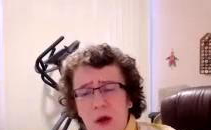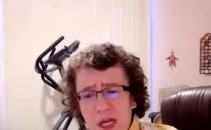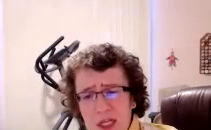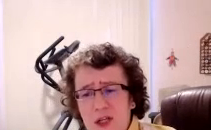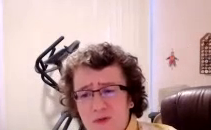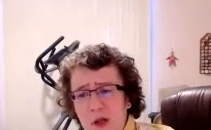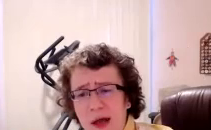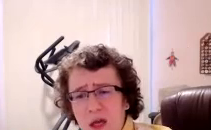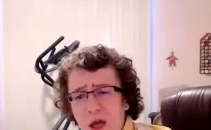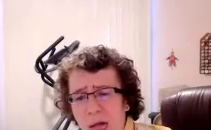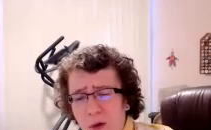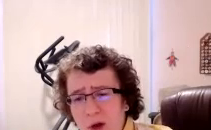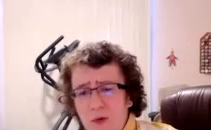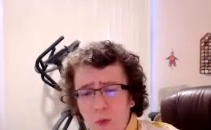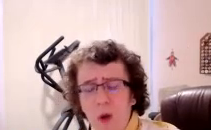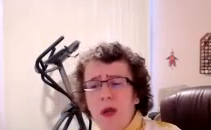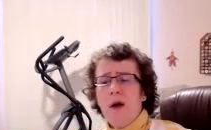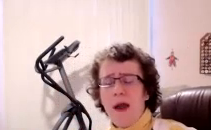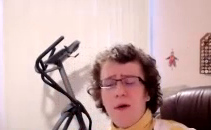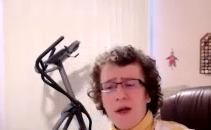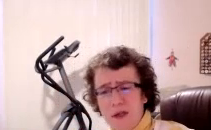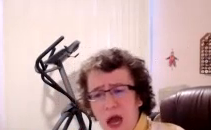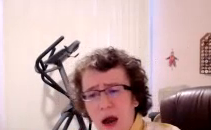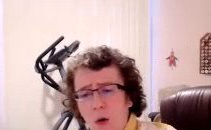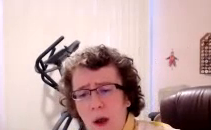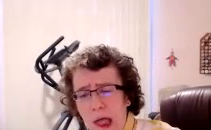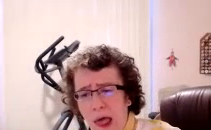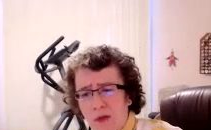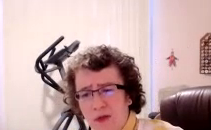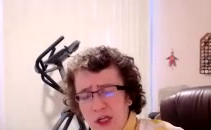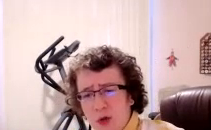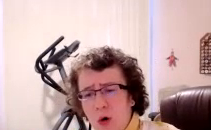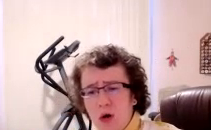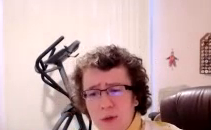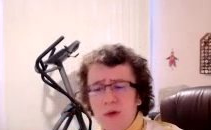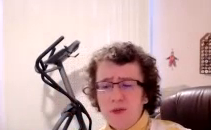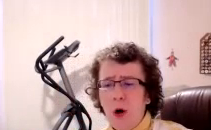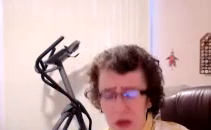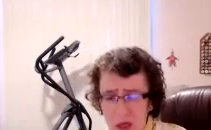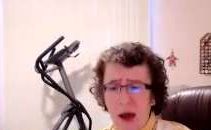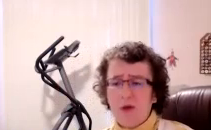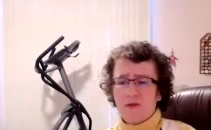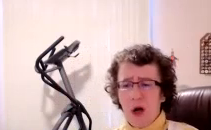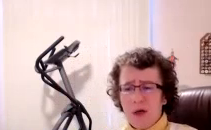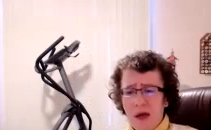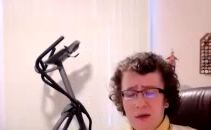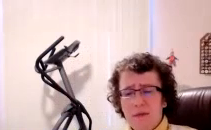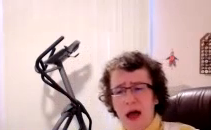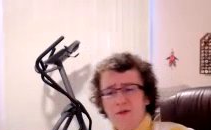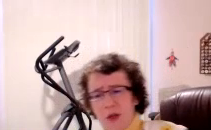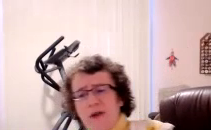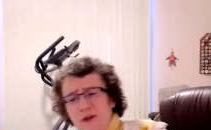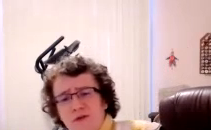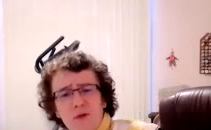put them there is because i just feel like right where we are at right now these local communities both in and out of total that